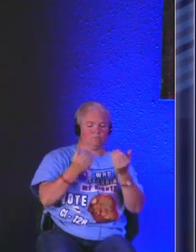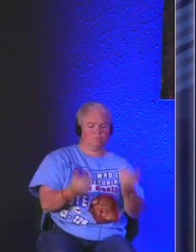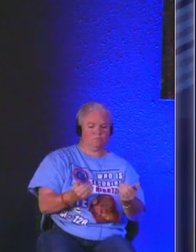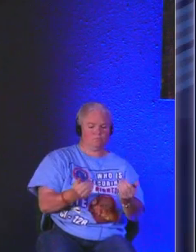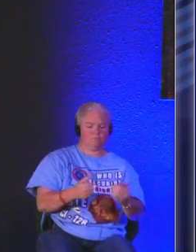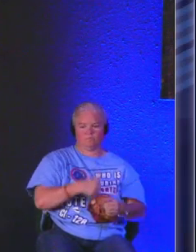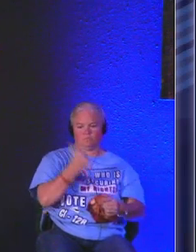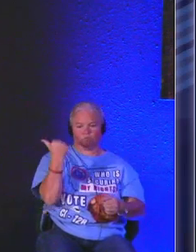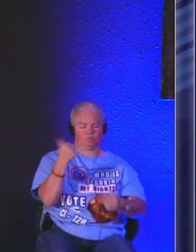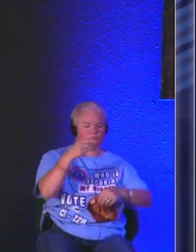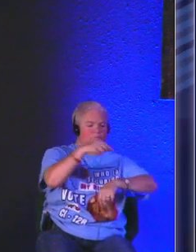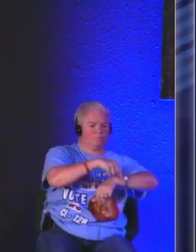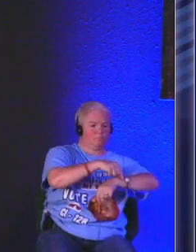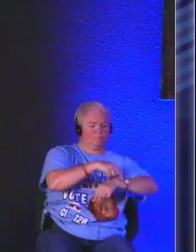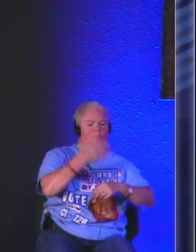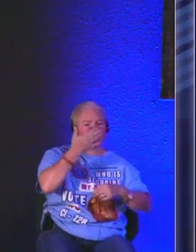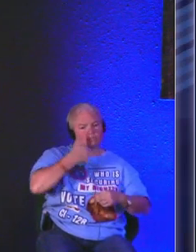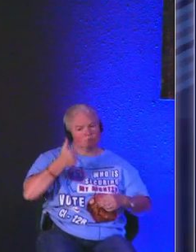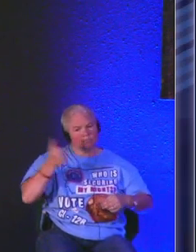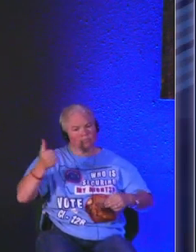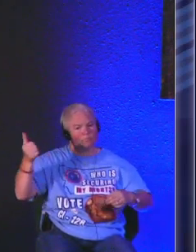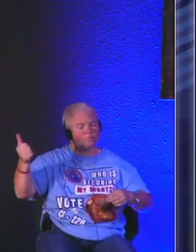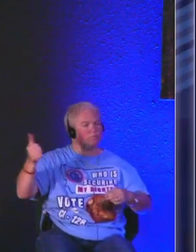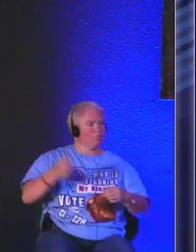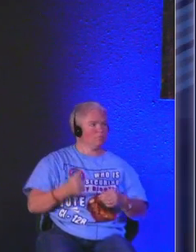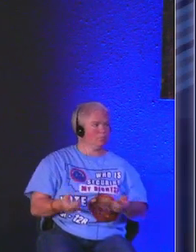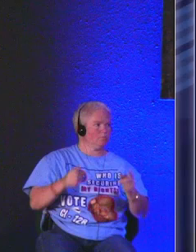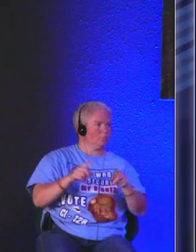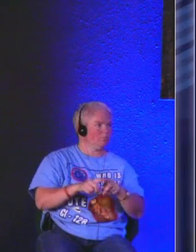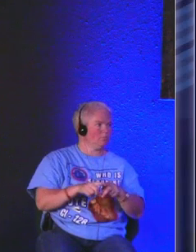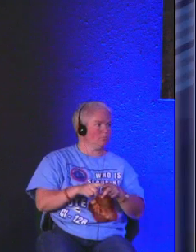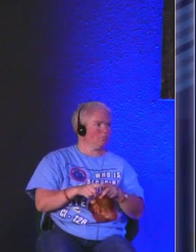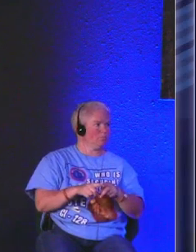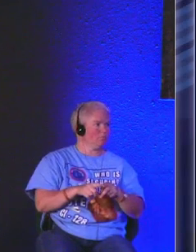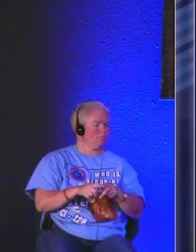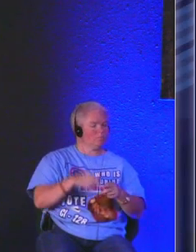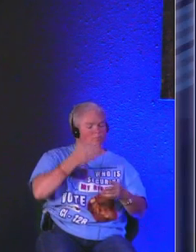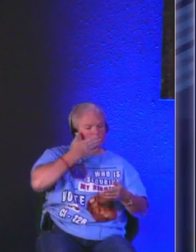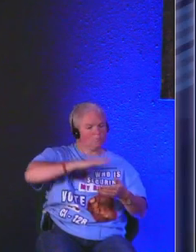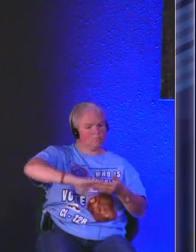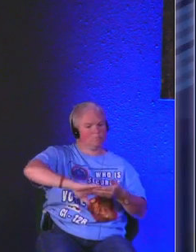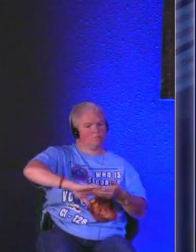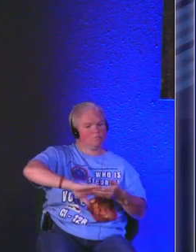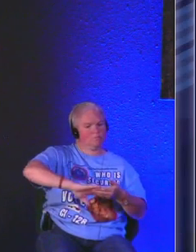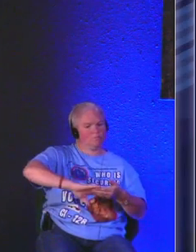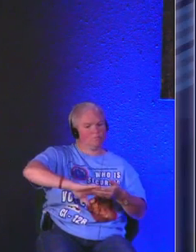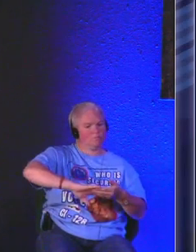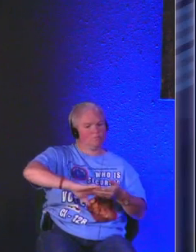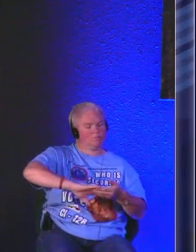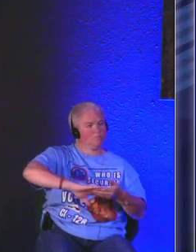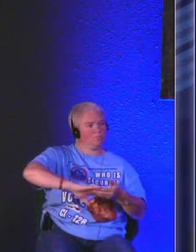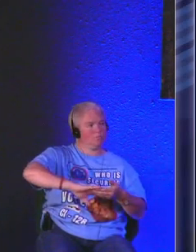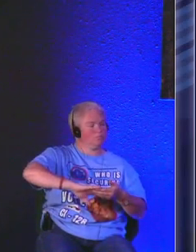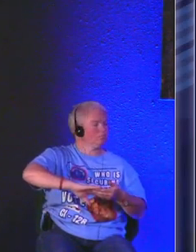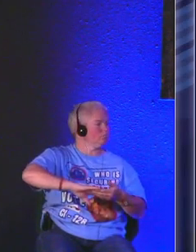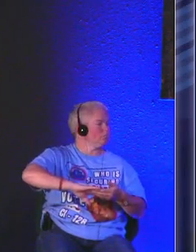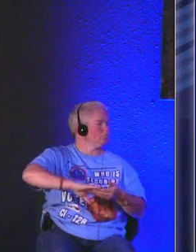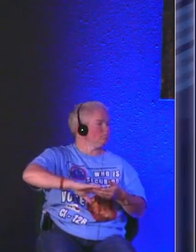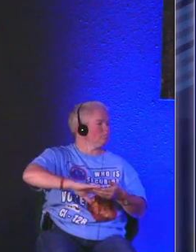these other times were probably so much better when in actuality they probably weren't but we do have to admit